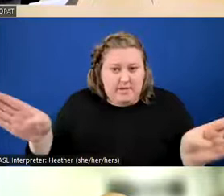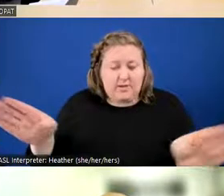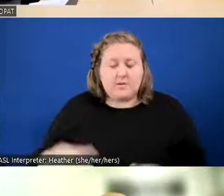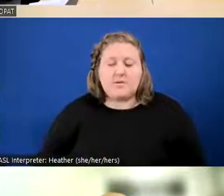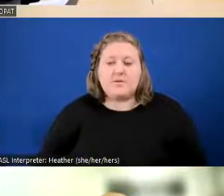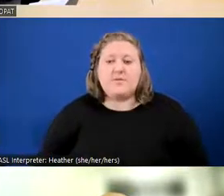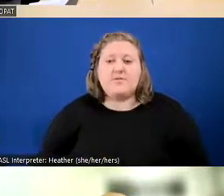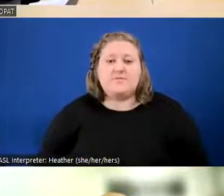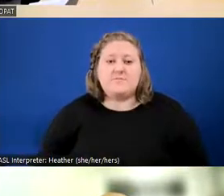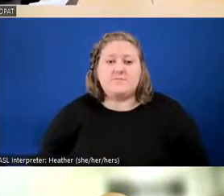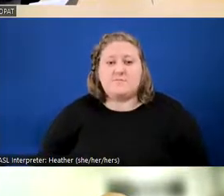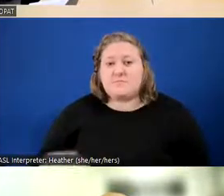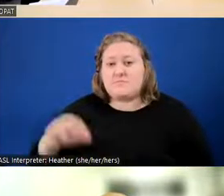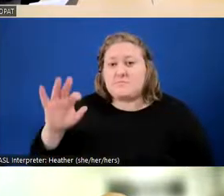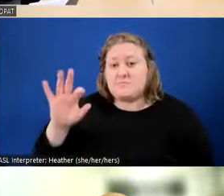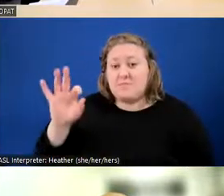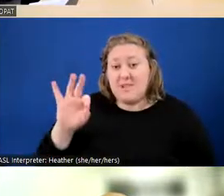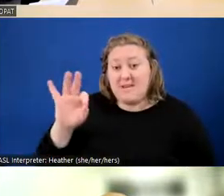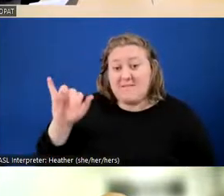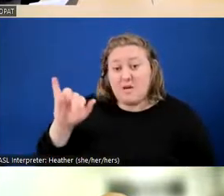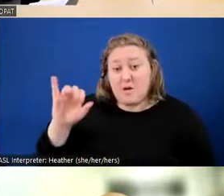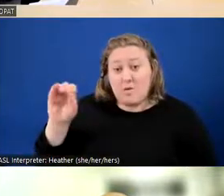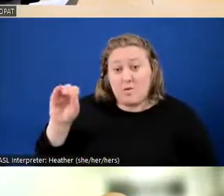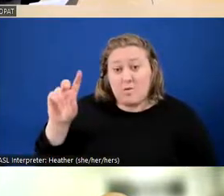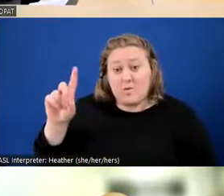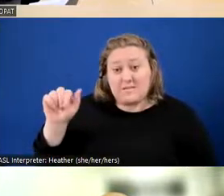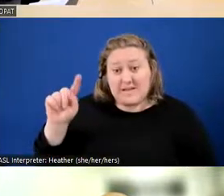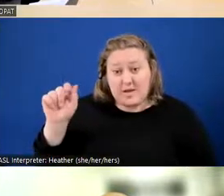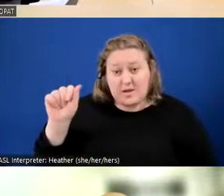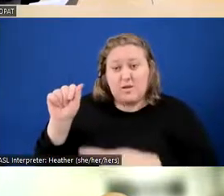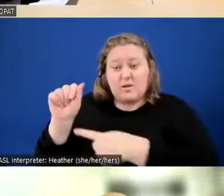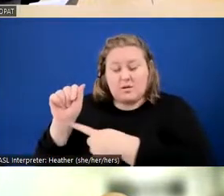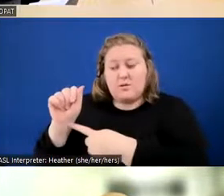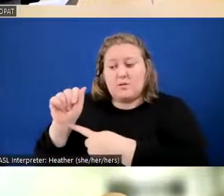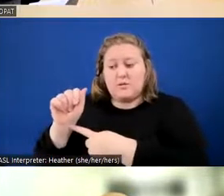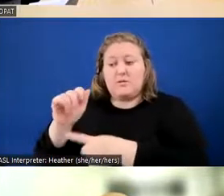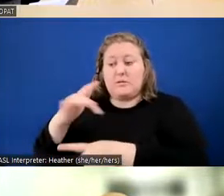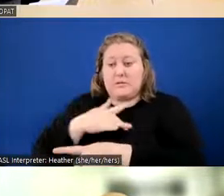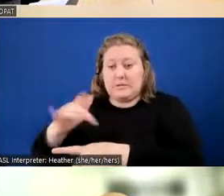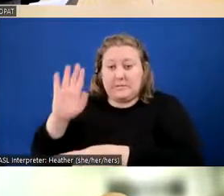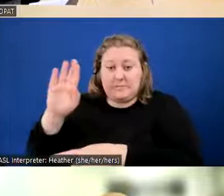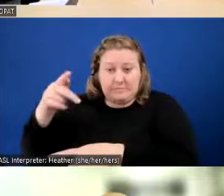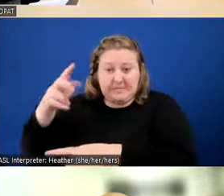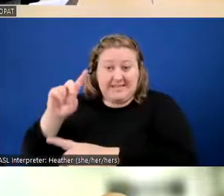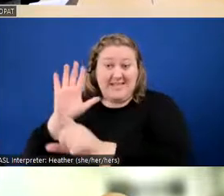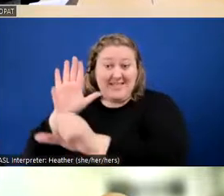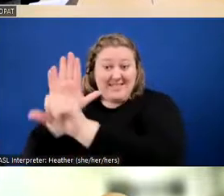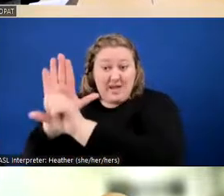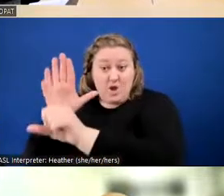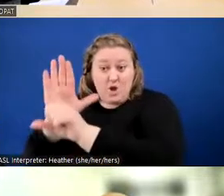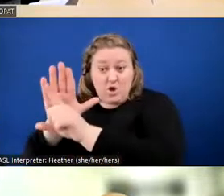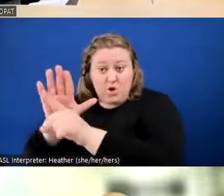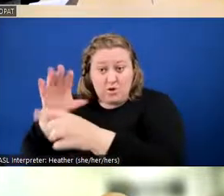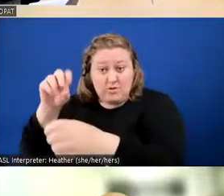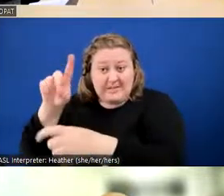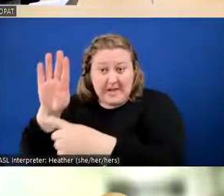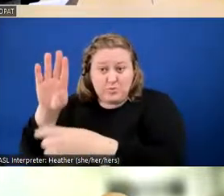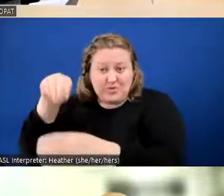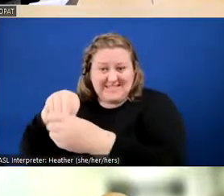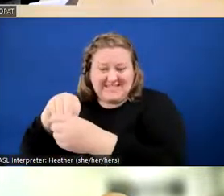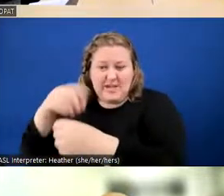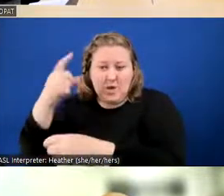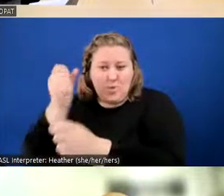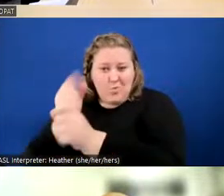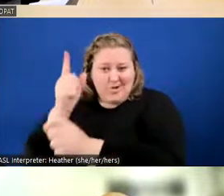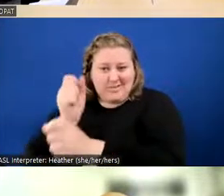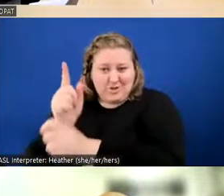FIO data has historically been provided through BPD on their dashboard once a year. It's